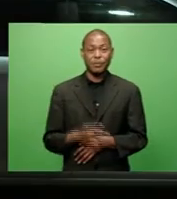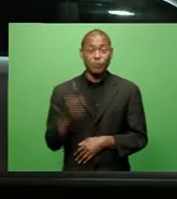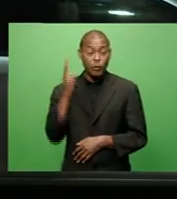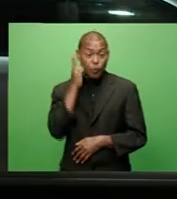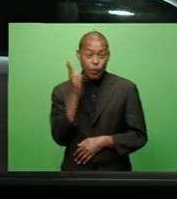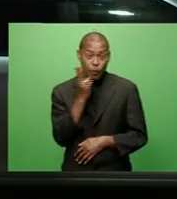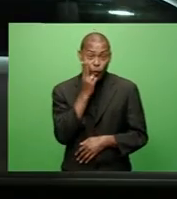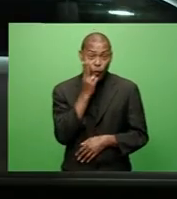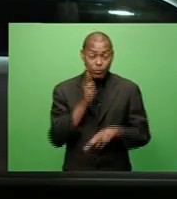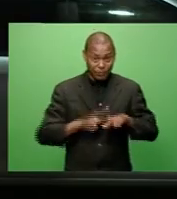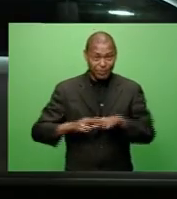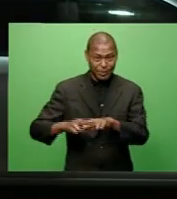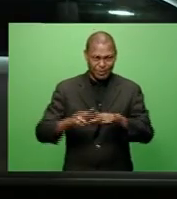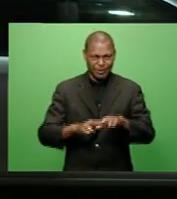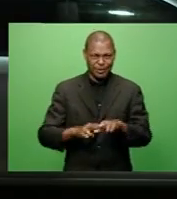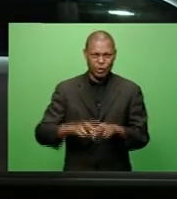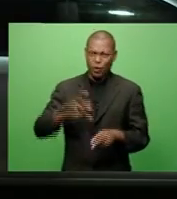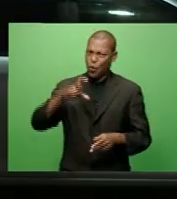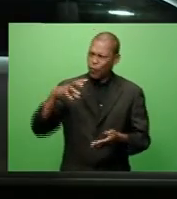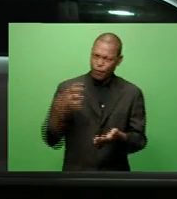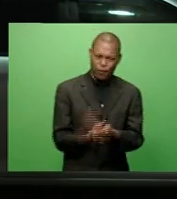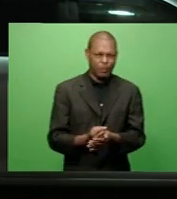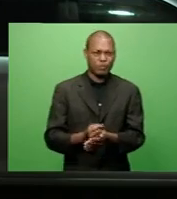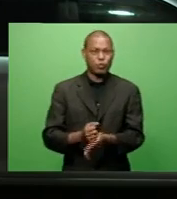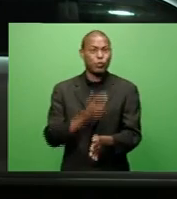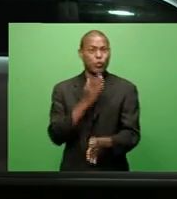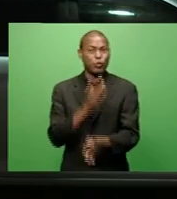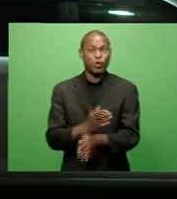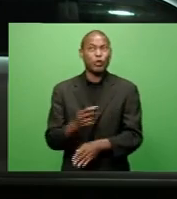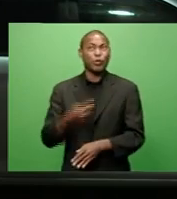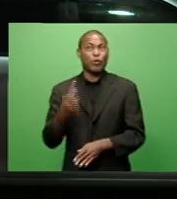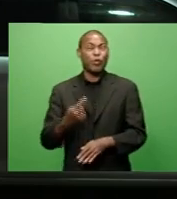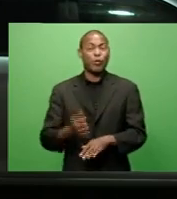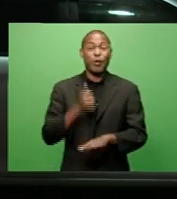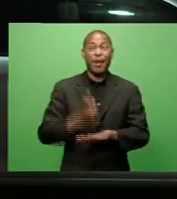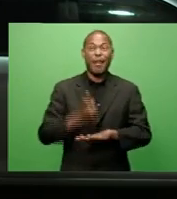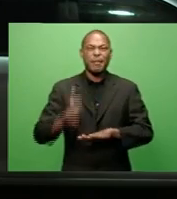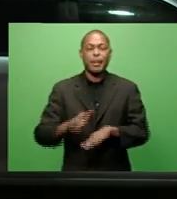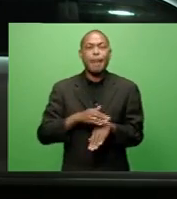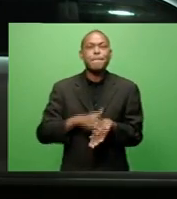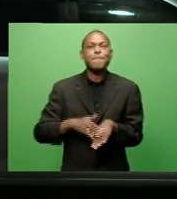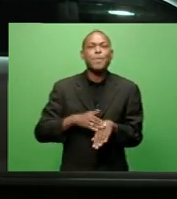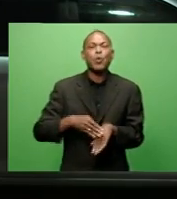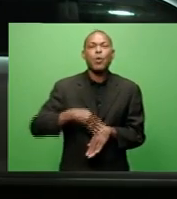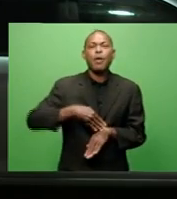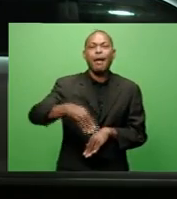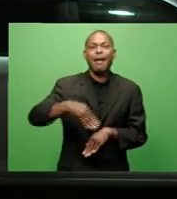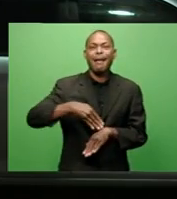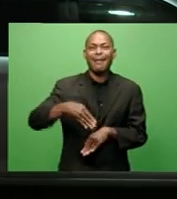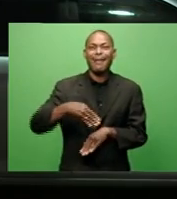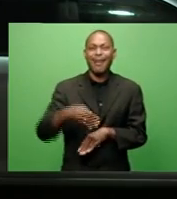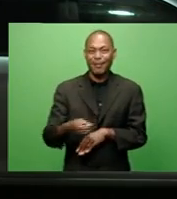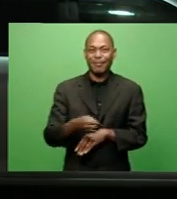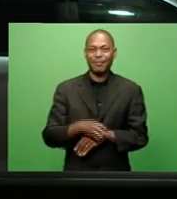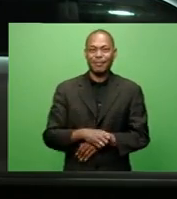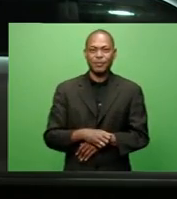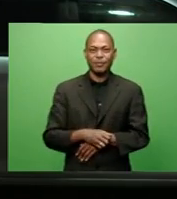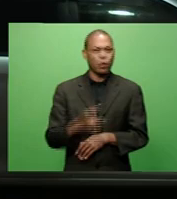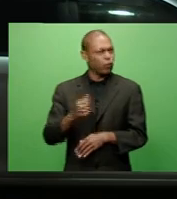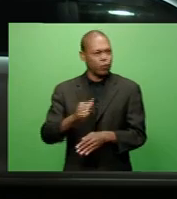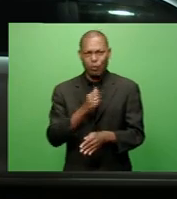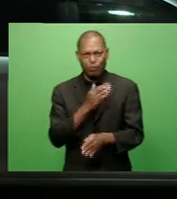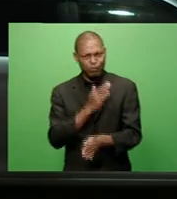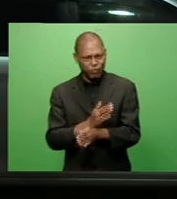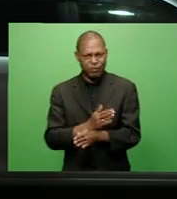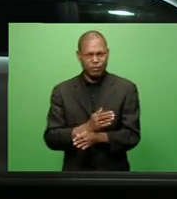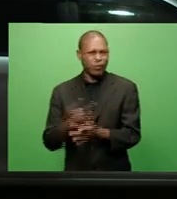has confirmed that the restriction is only placed on the government-subsidized blue e-transport cards. There are no restrictions on